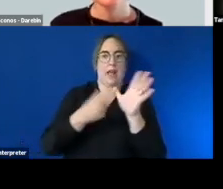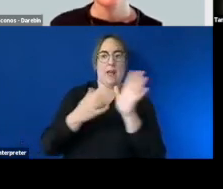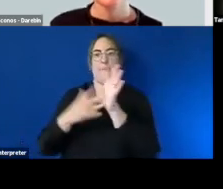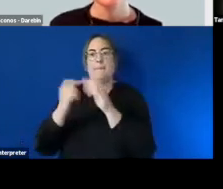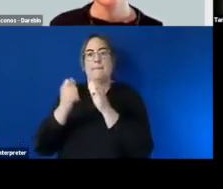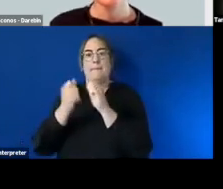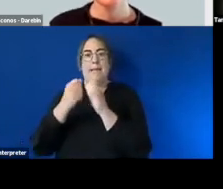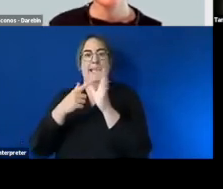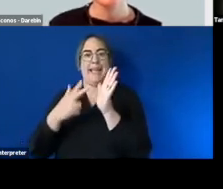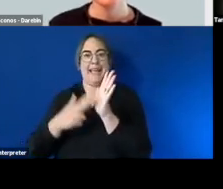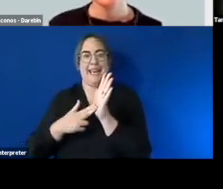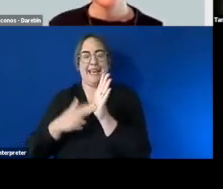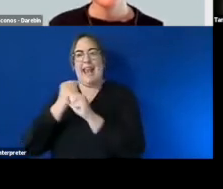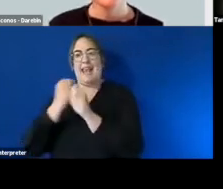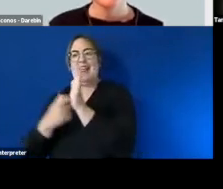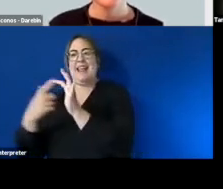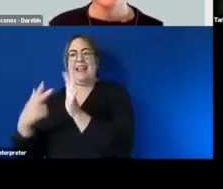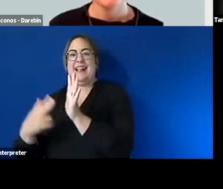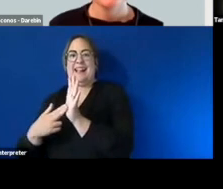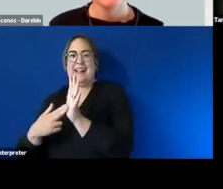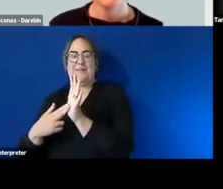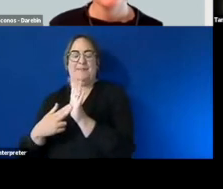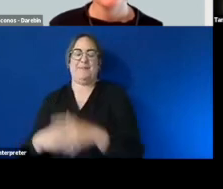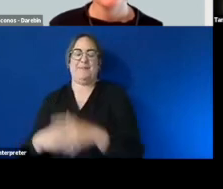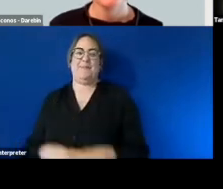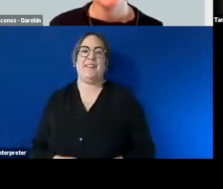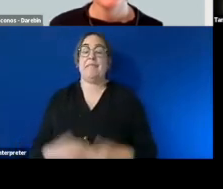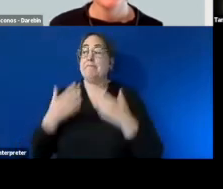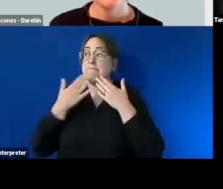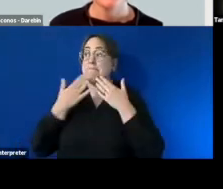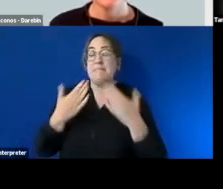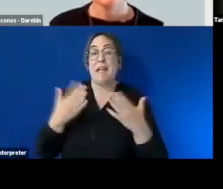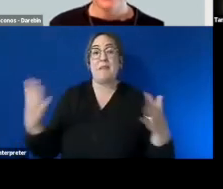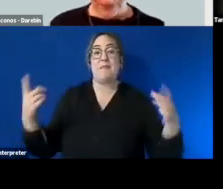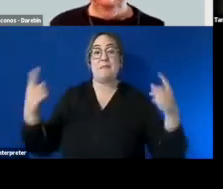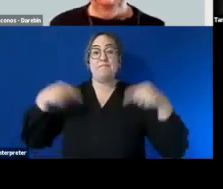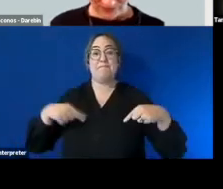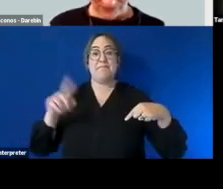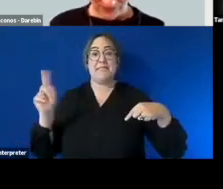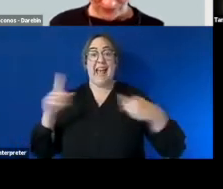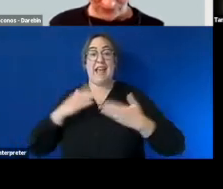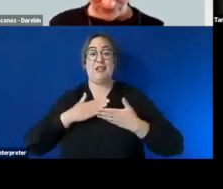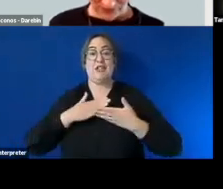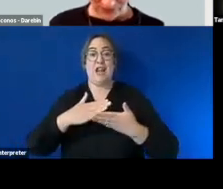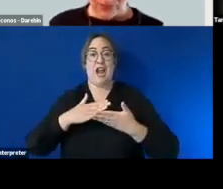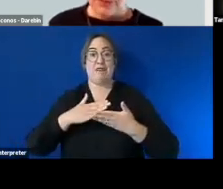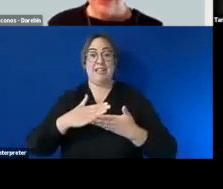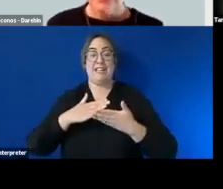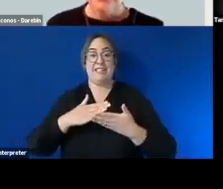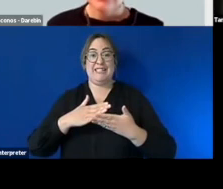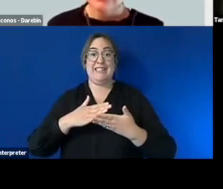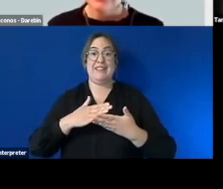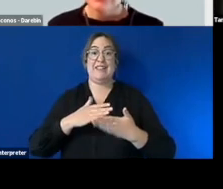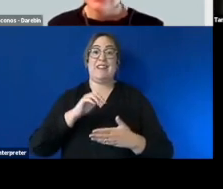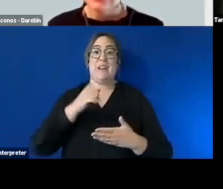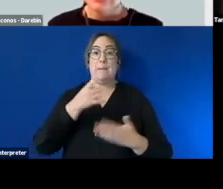who've been invaluable in putting this together um thank you everyone for coming along and sharing um many of you have shared